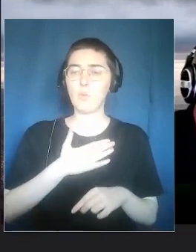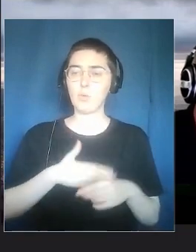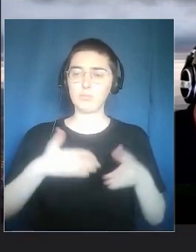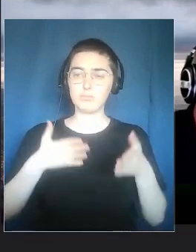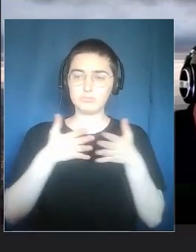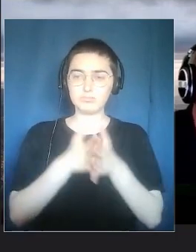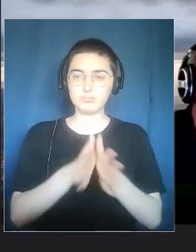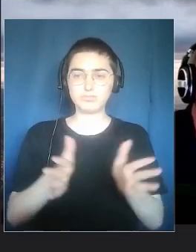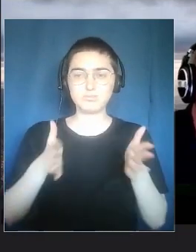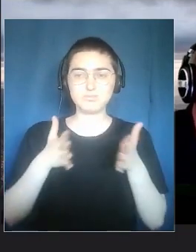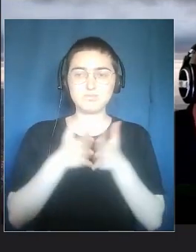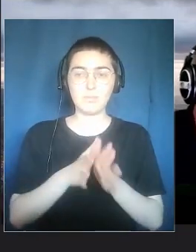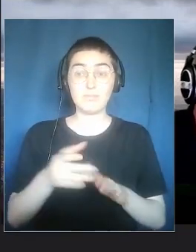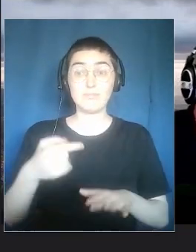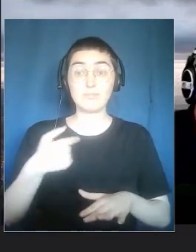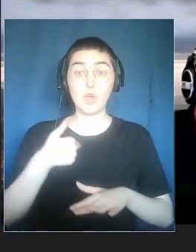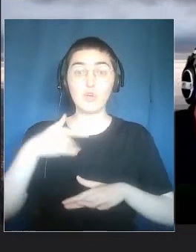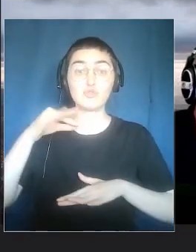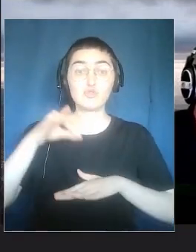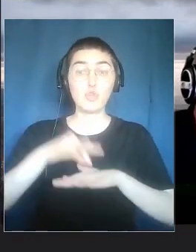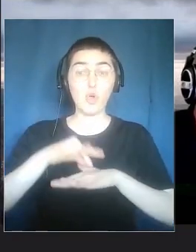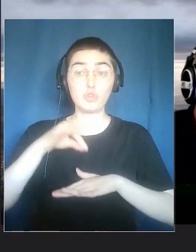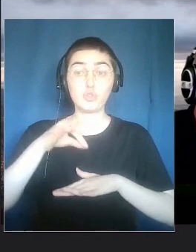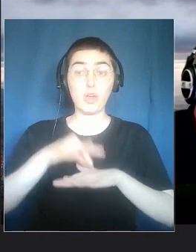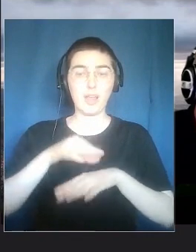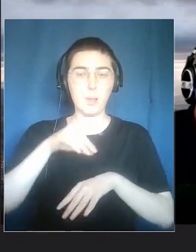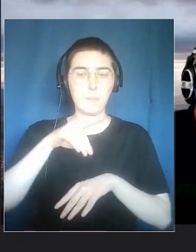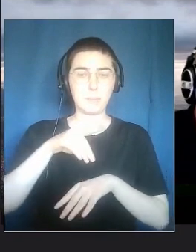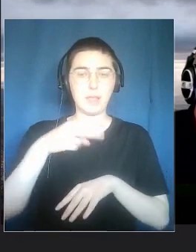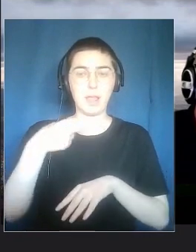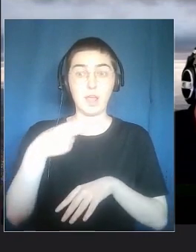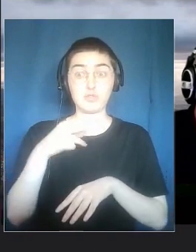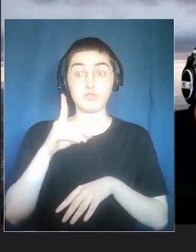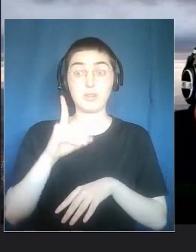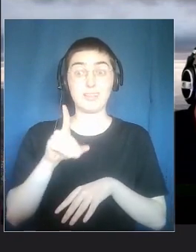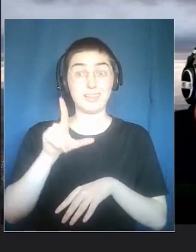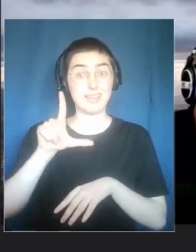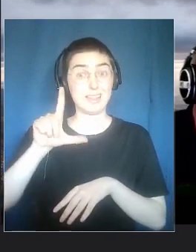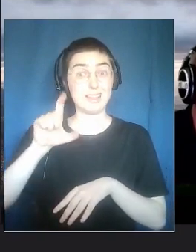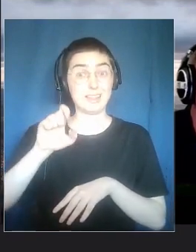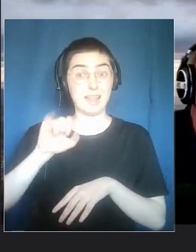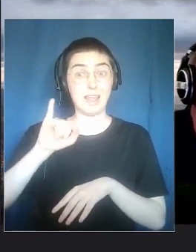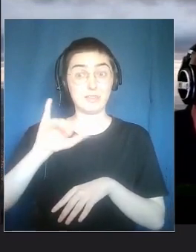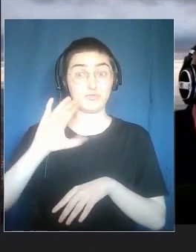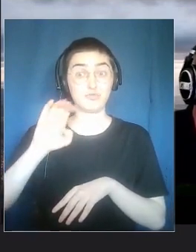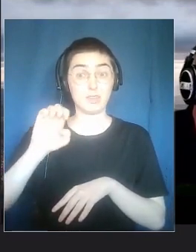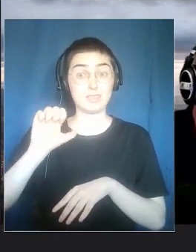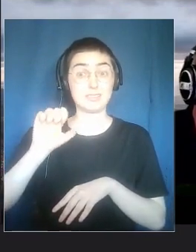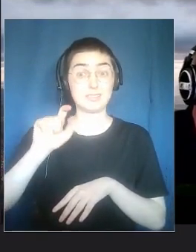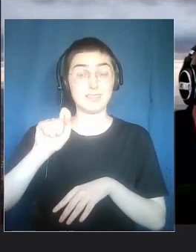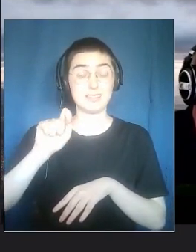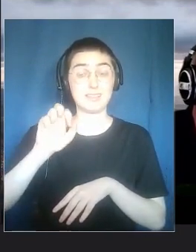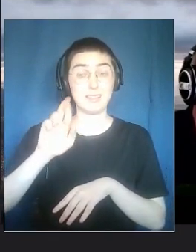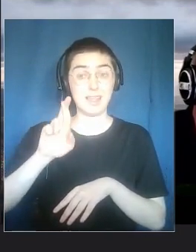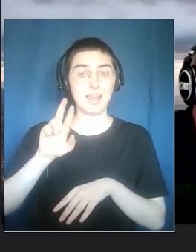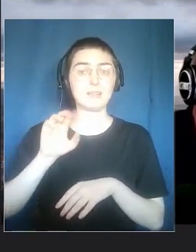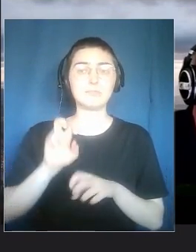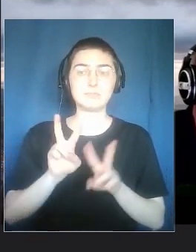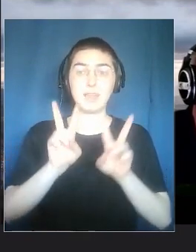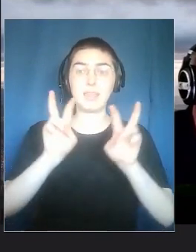why I decided to do a PhD in